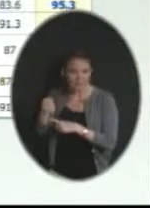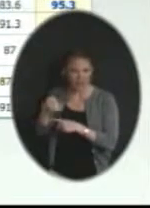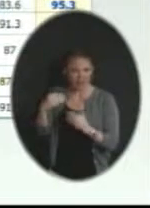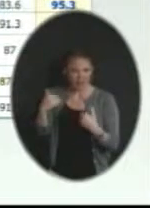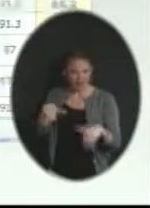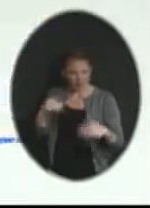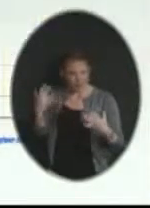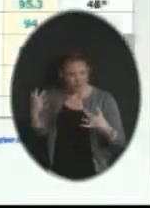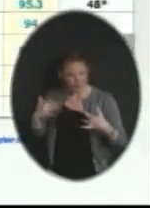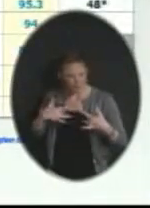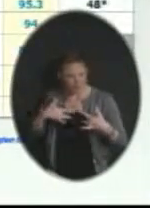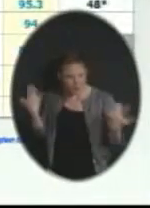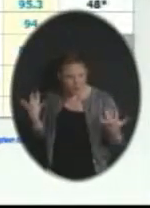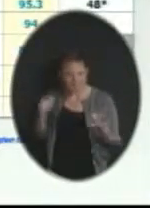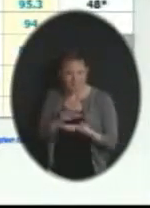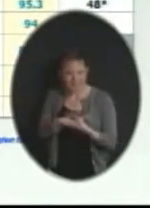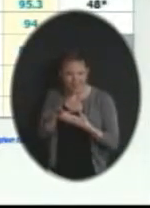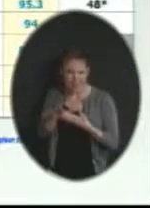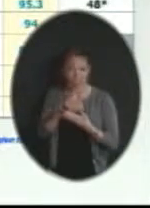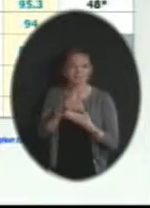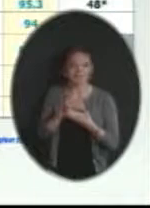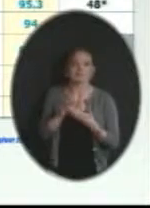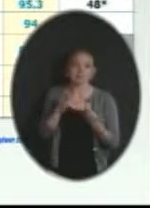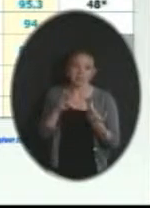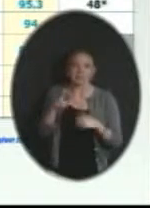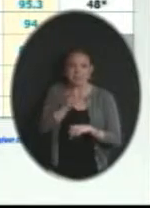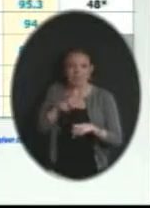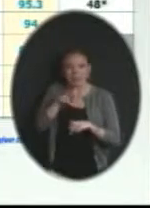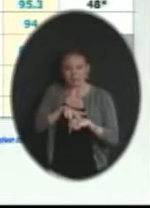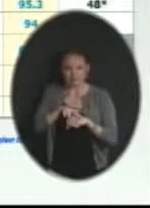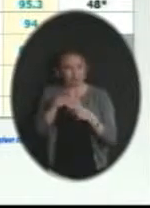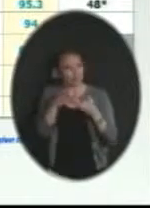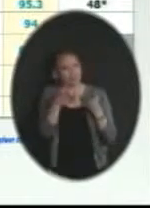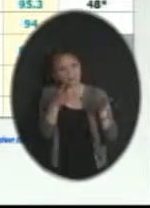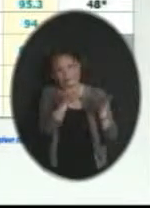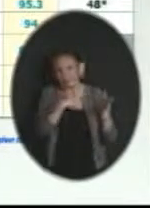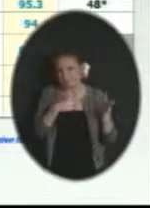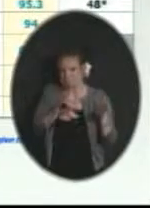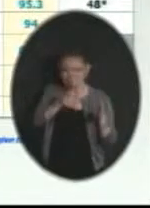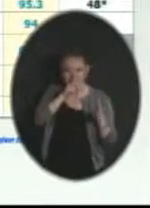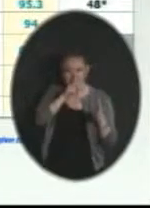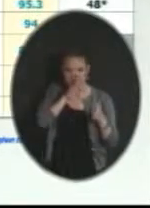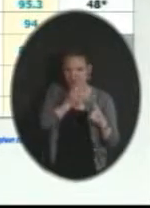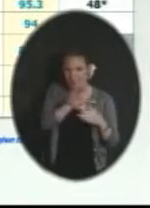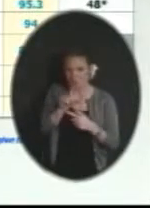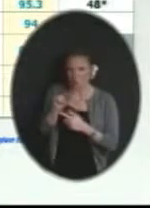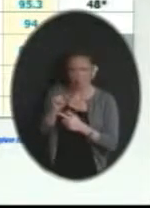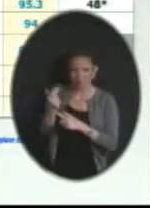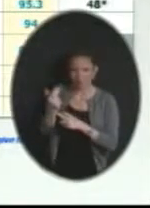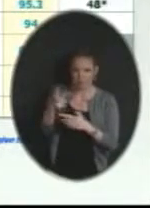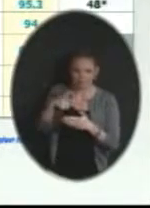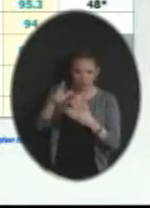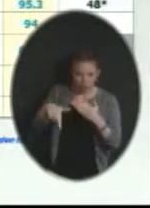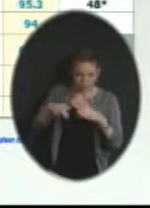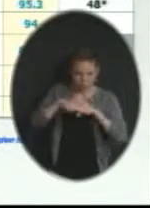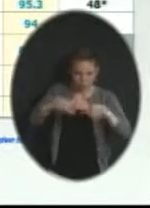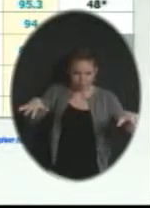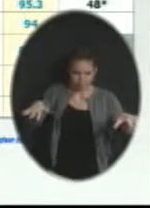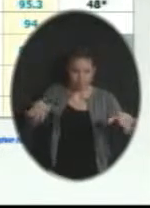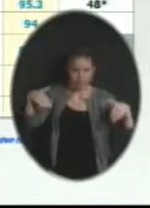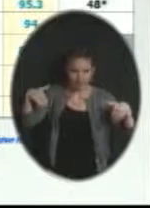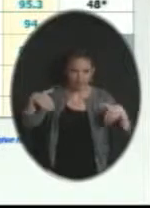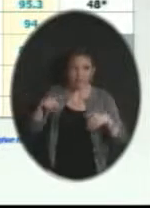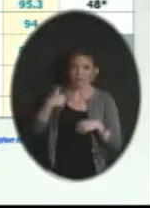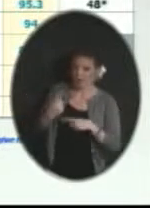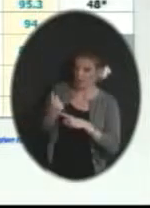nationally, I'd like to be able to compare that with you, but of course they haven't released the 2013 results yet. But if I look at the 2012 results,